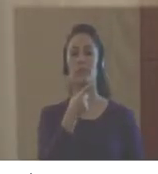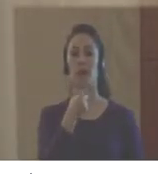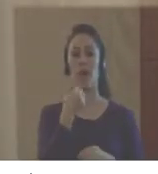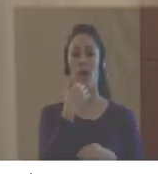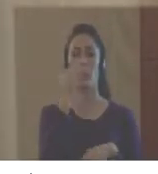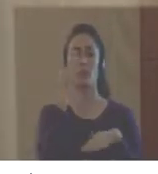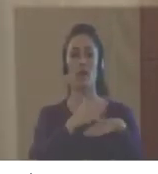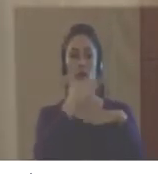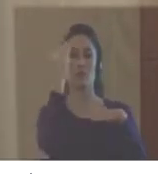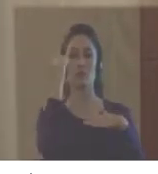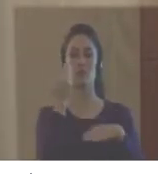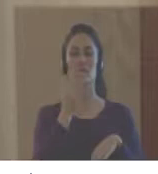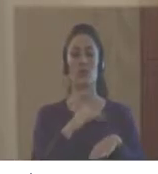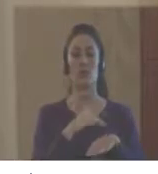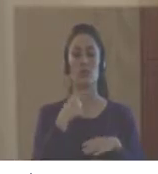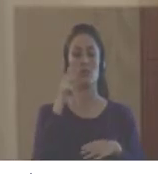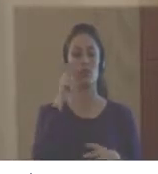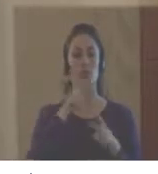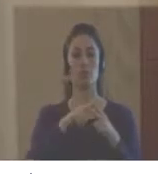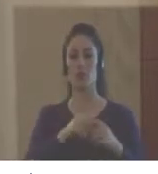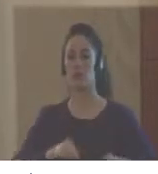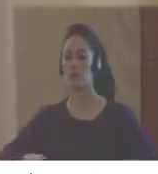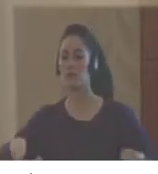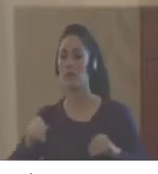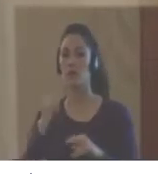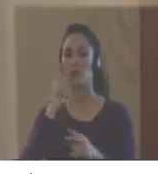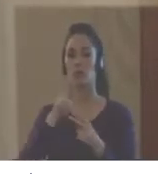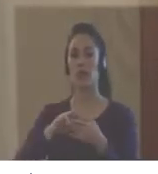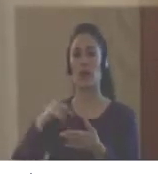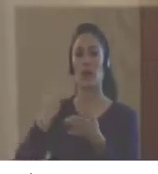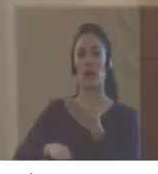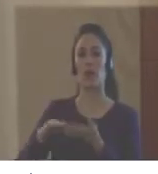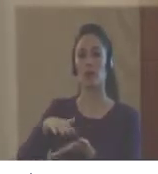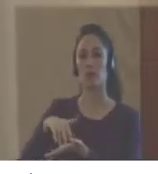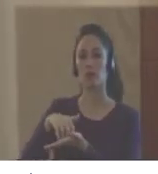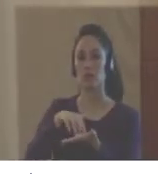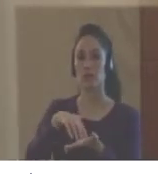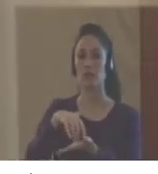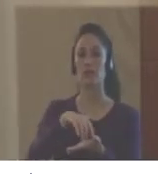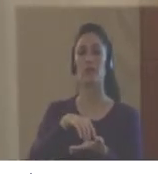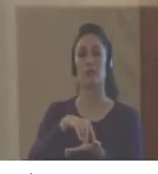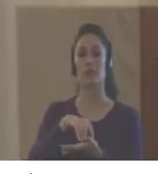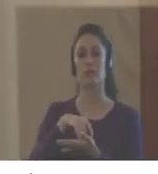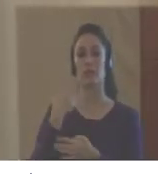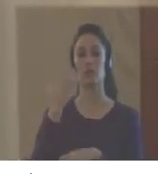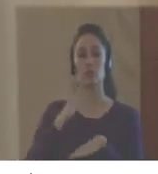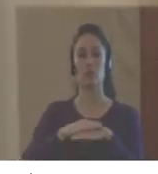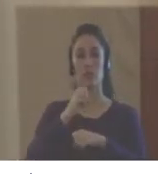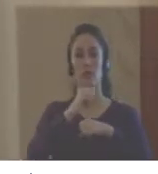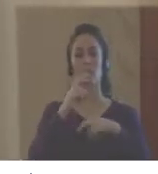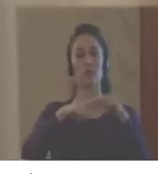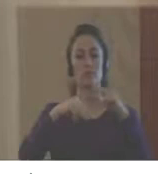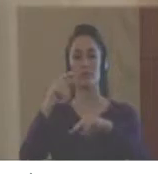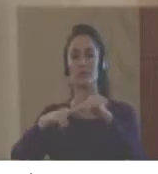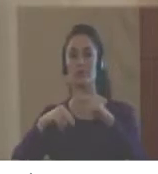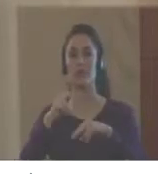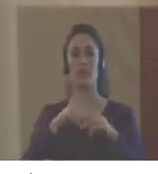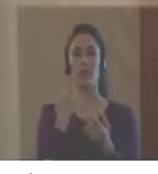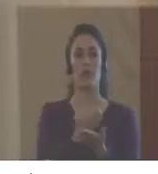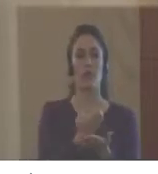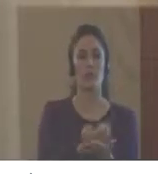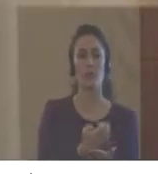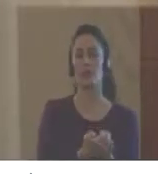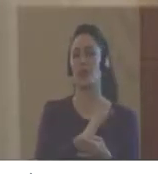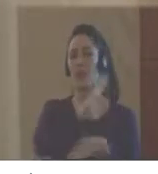identifying the risk, to know what the risks are in the territory, and to know a little bit about the infrastructure and the